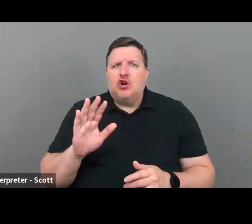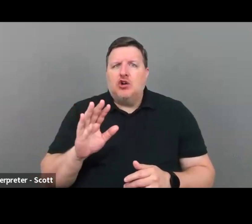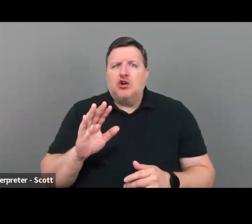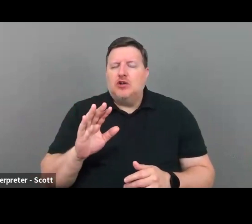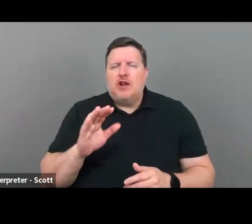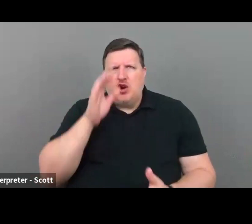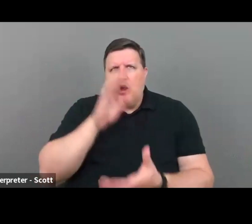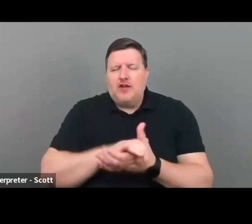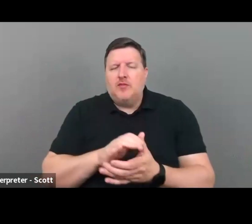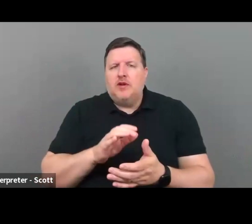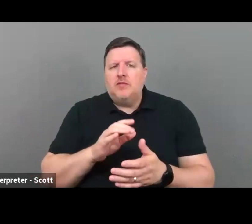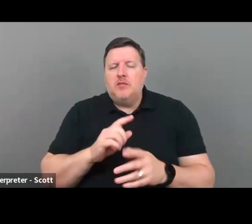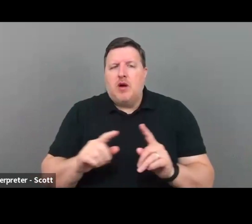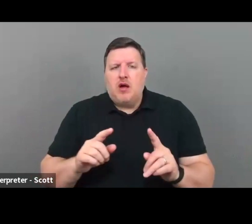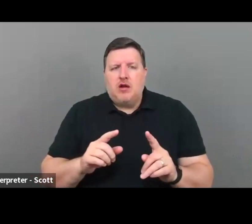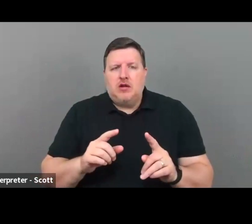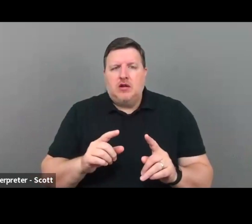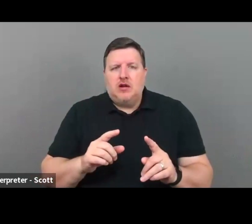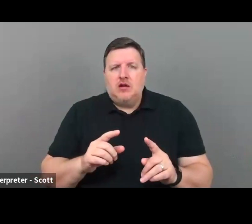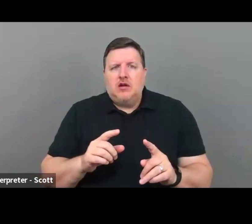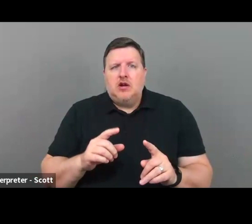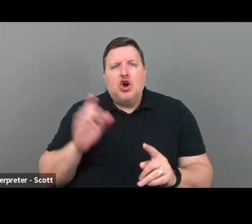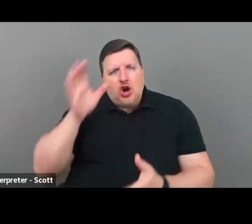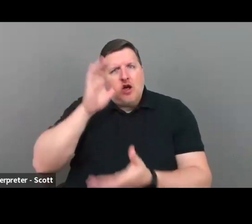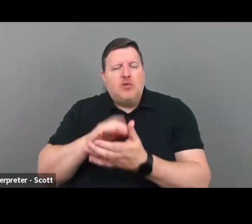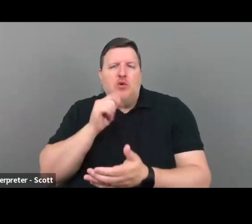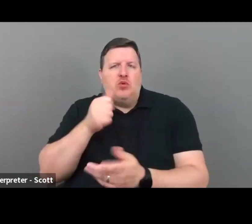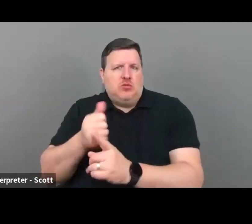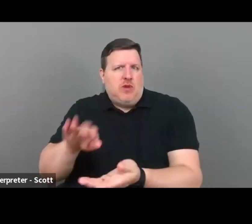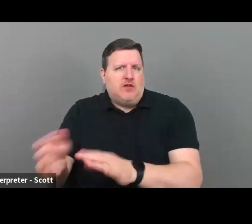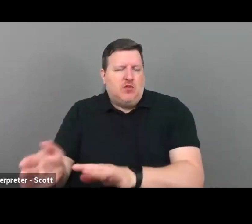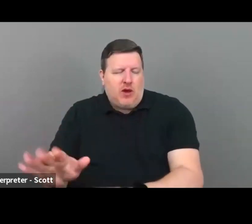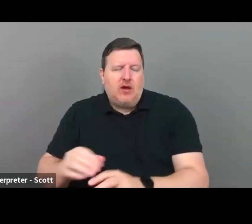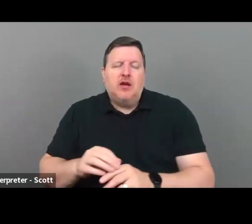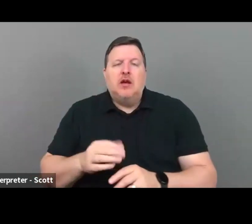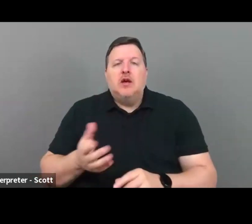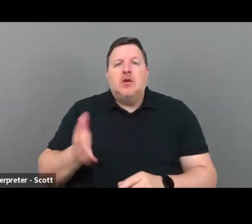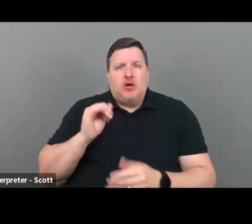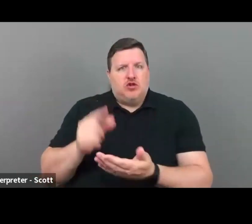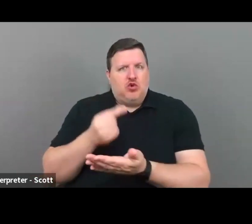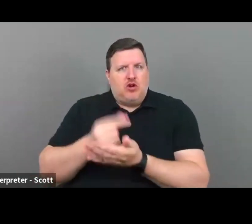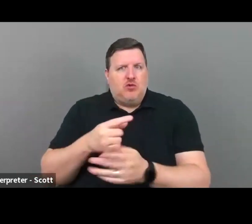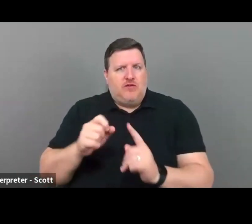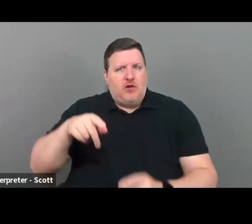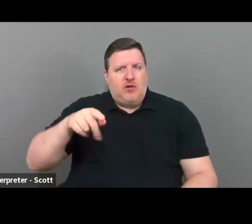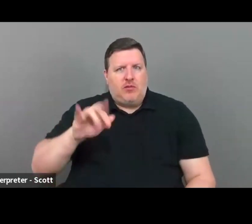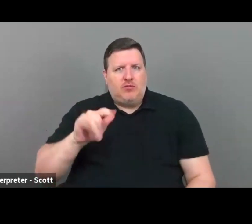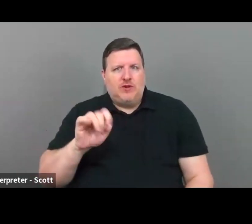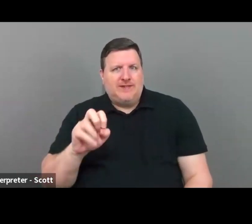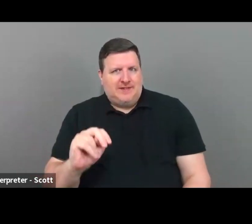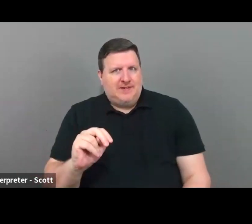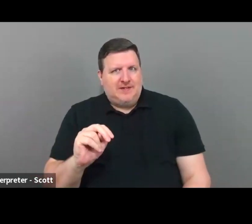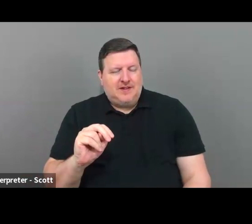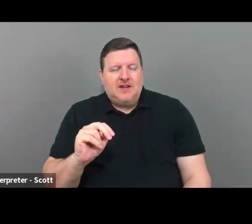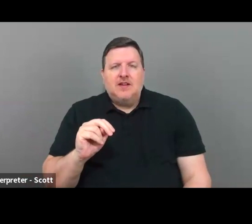husband, her, um, her husband who has since passed, um, was a Princeton graduate. So I found out